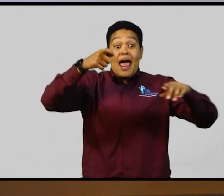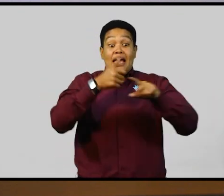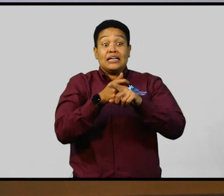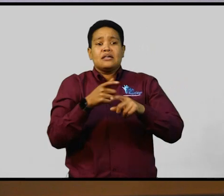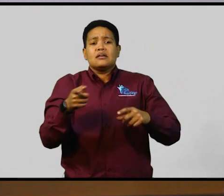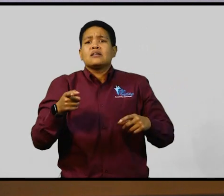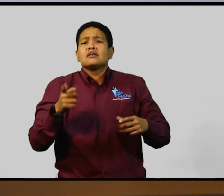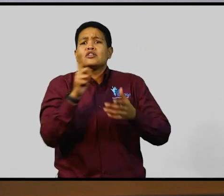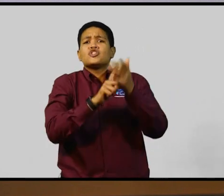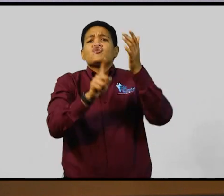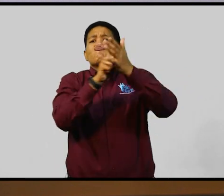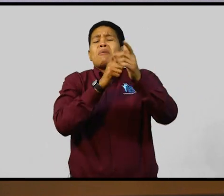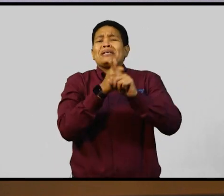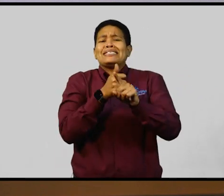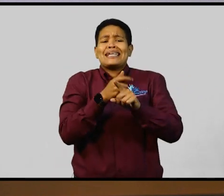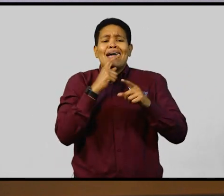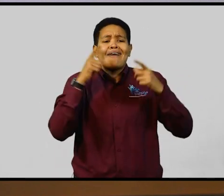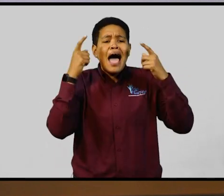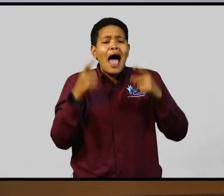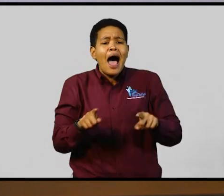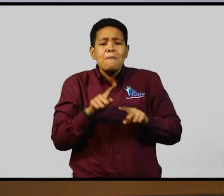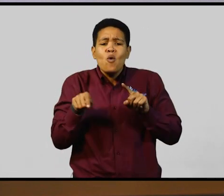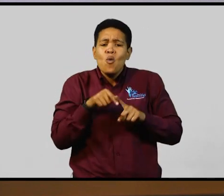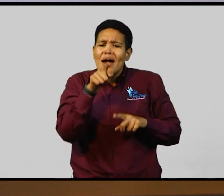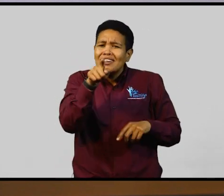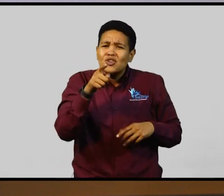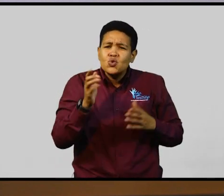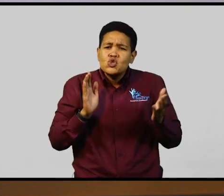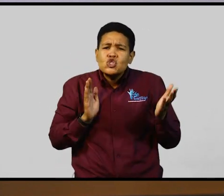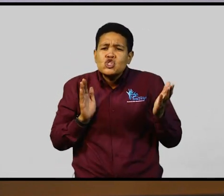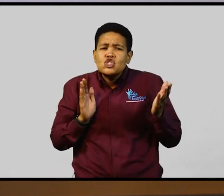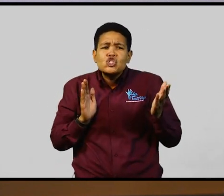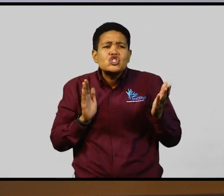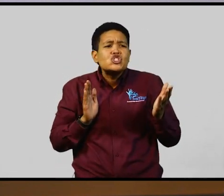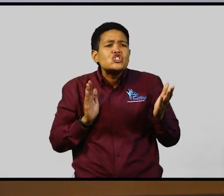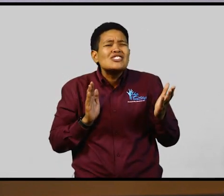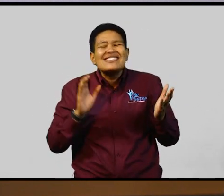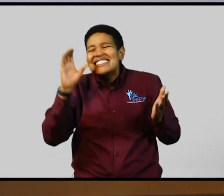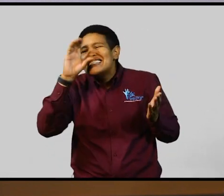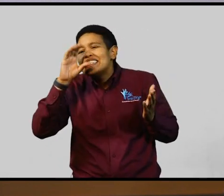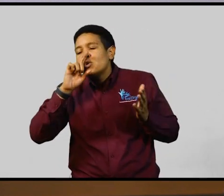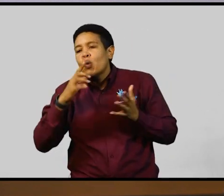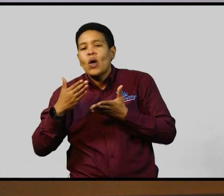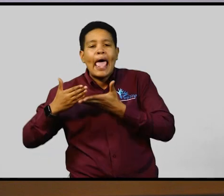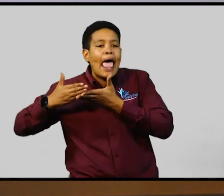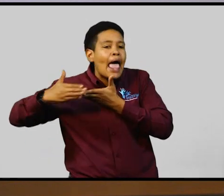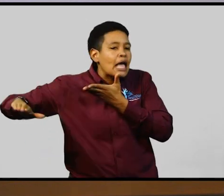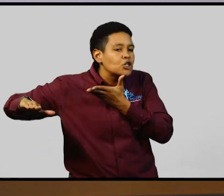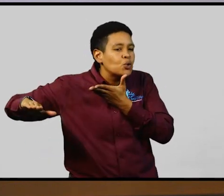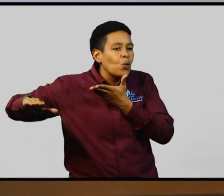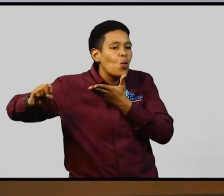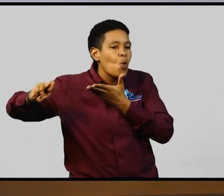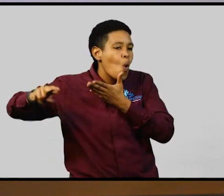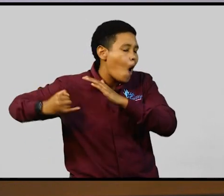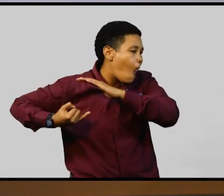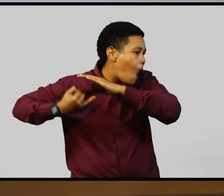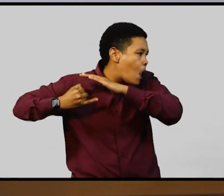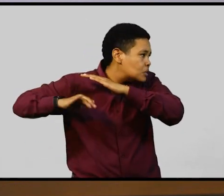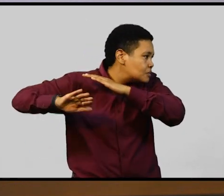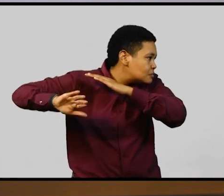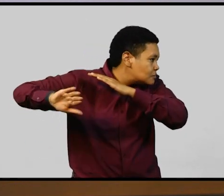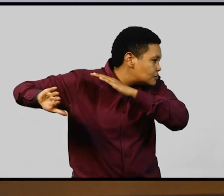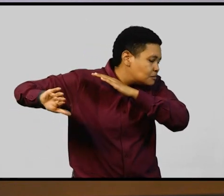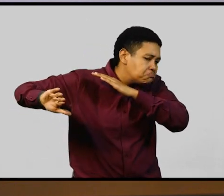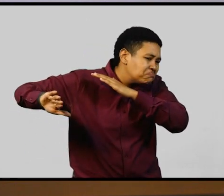it takes place when you seek to exclude or to isolate a person with a